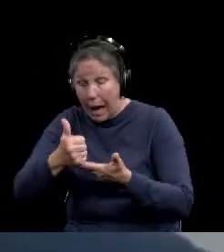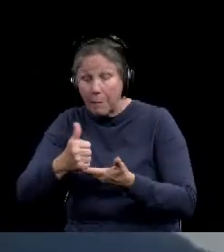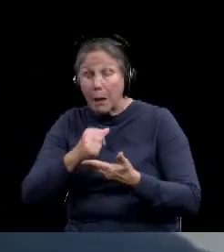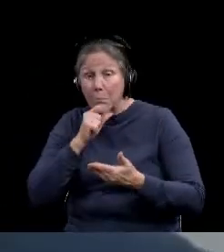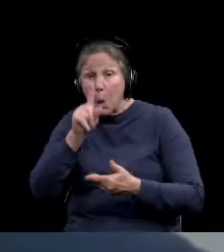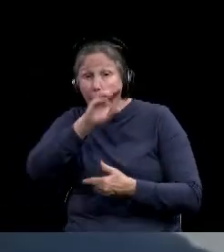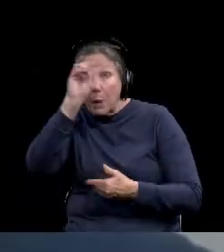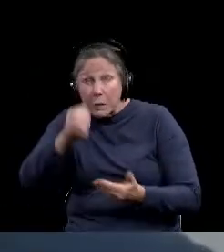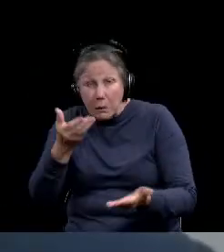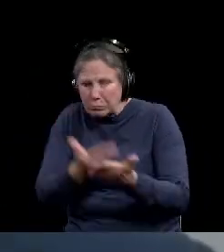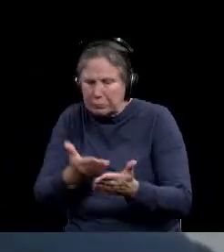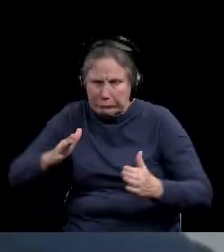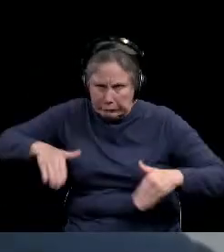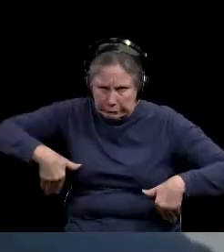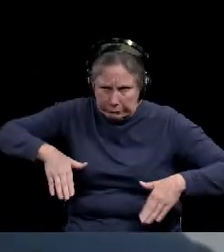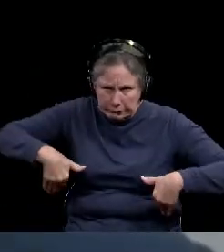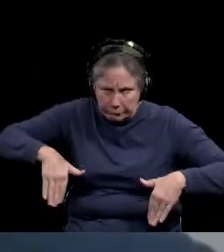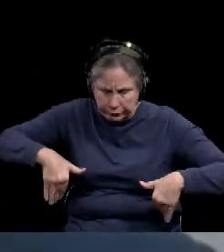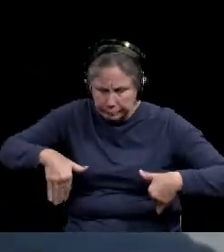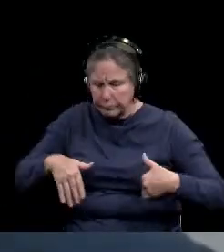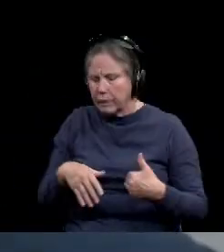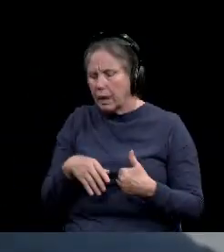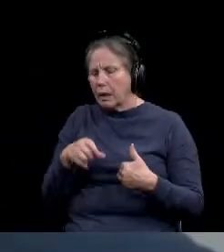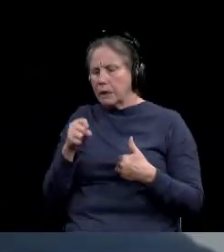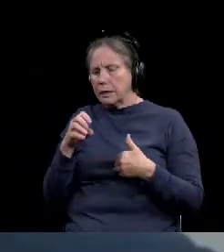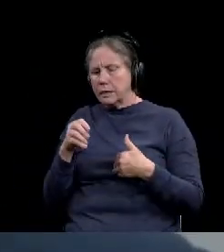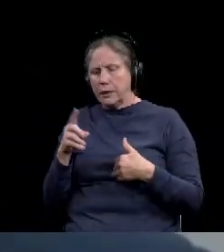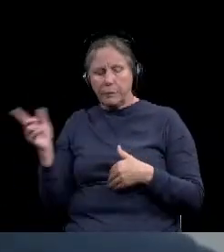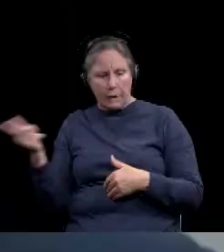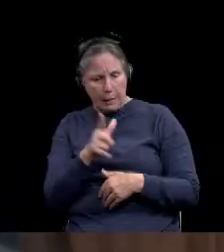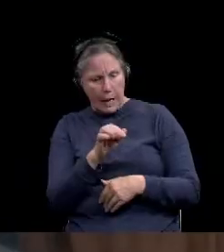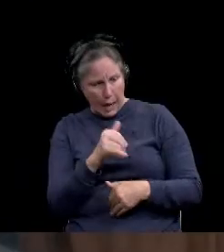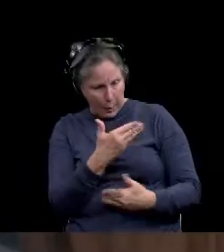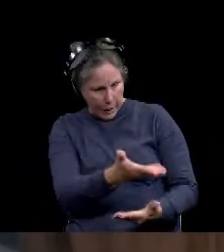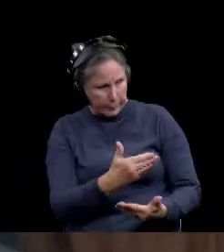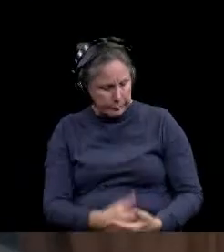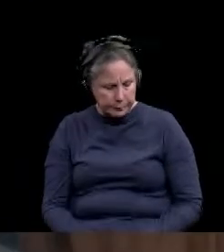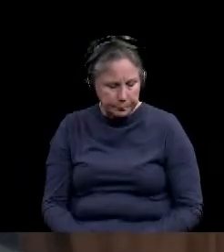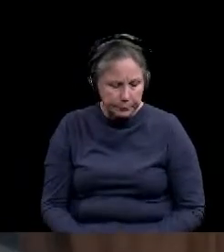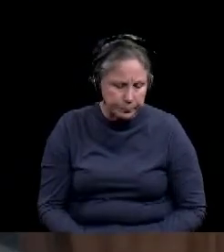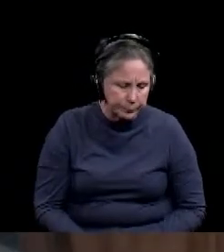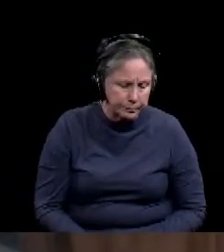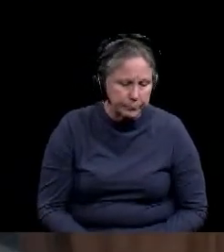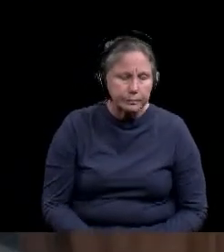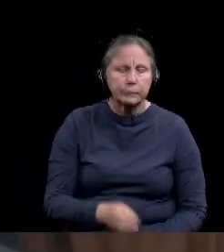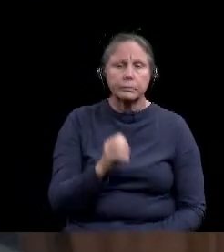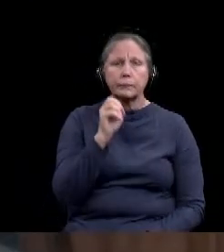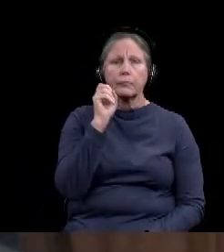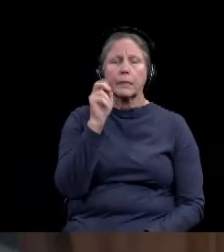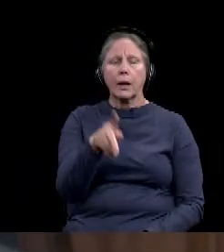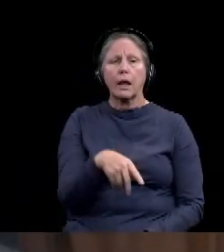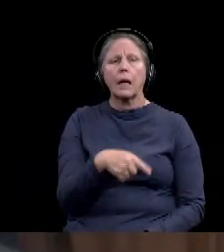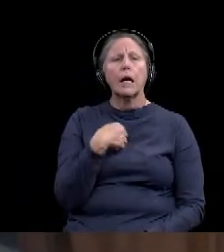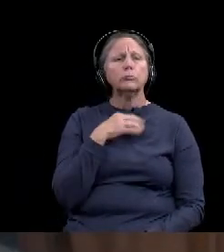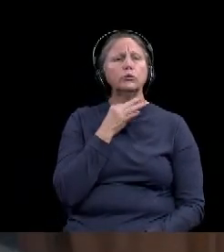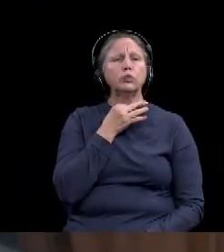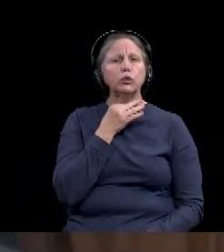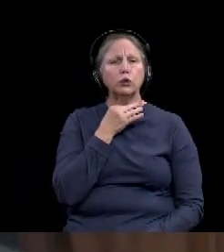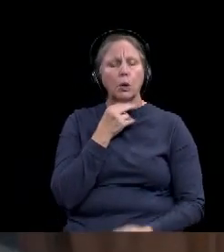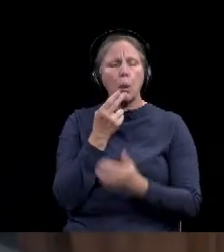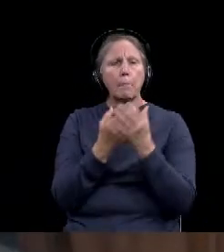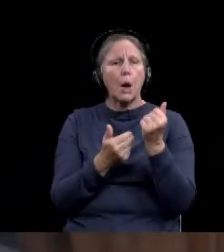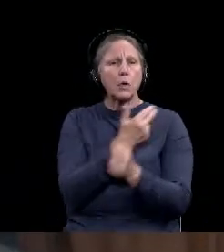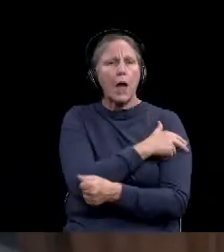percent certain. So, um, I'll go back to you, Larry. Okay. This one came in and says, I wanted to hear from both